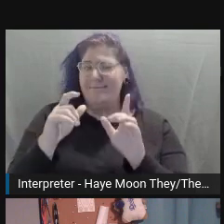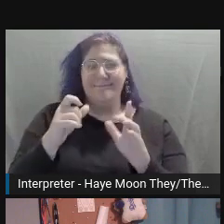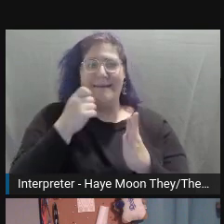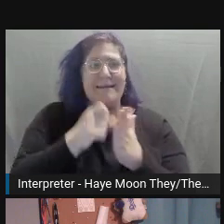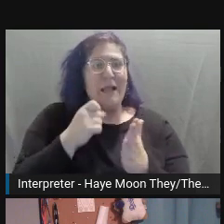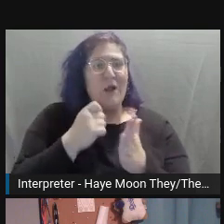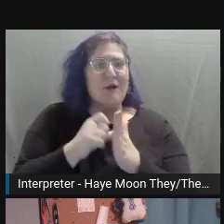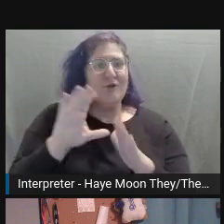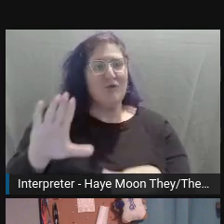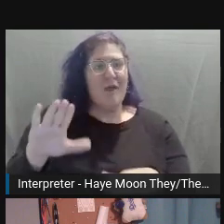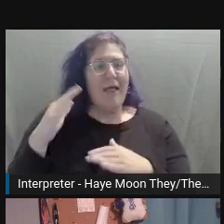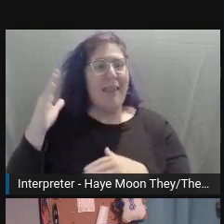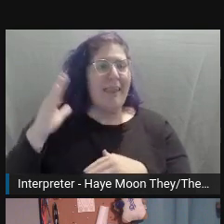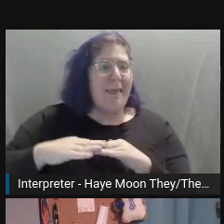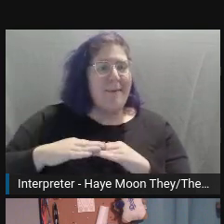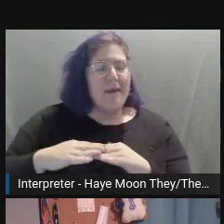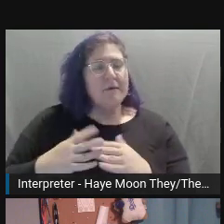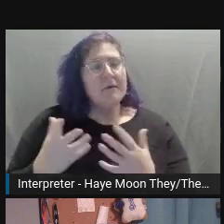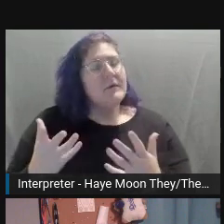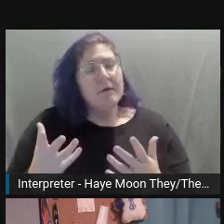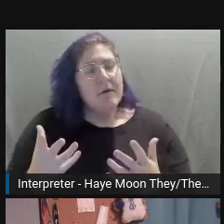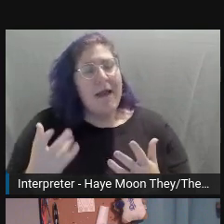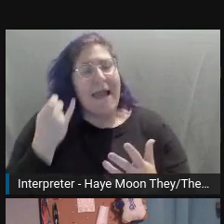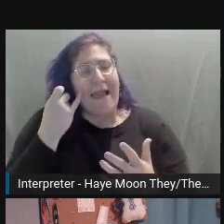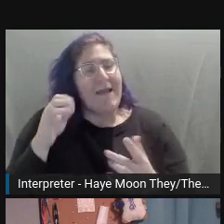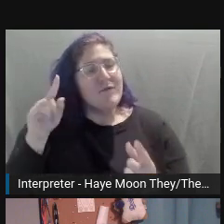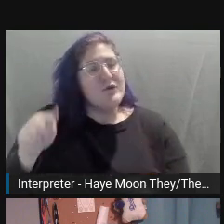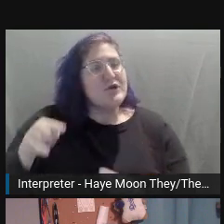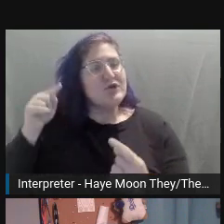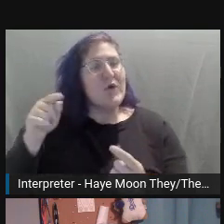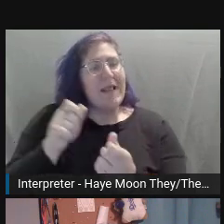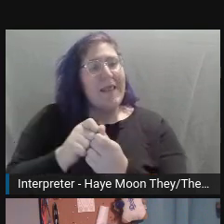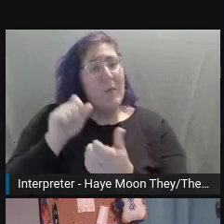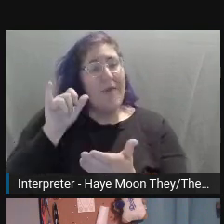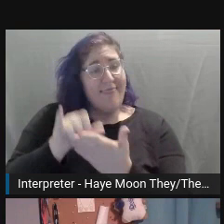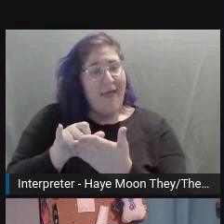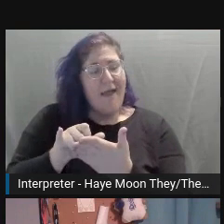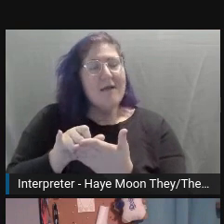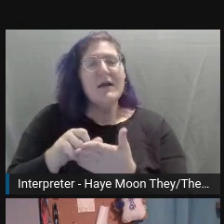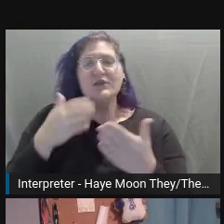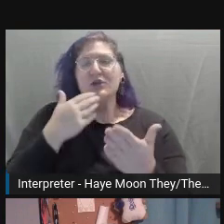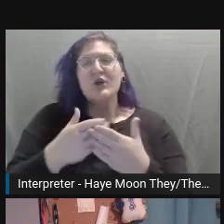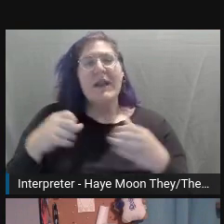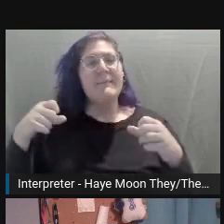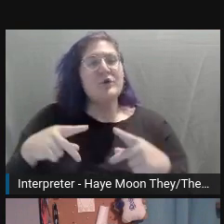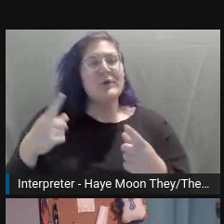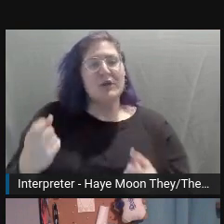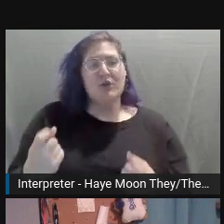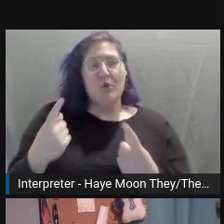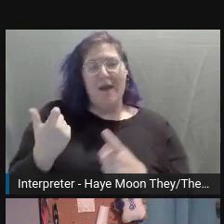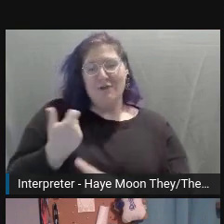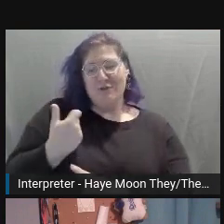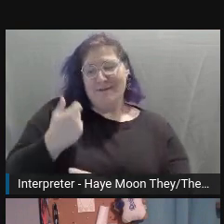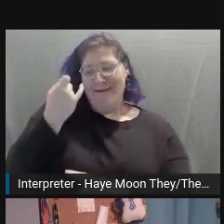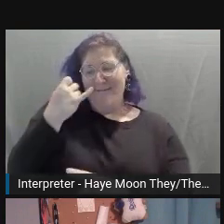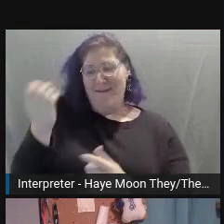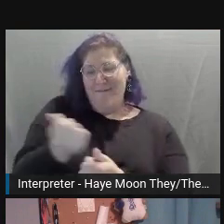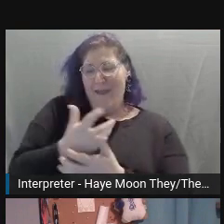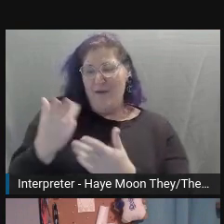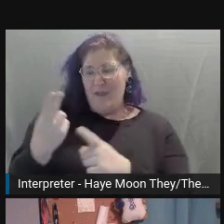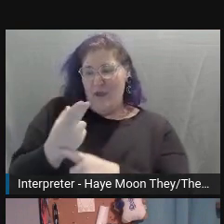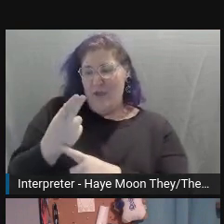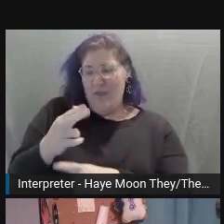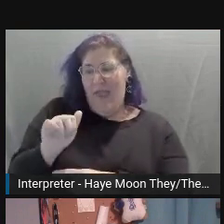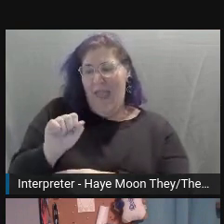your alt text, it could be a good opportunity for you to ask yourself if the assets you're using are relevant to your content or if you did the best job possible when